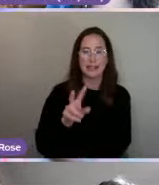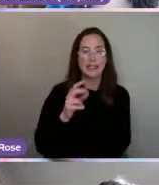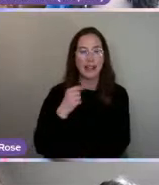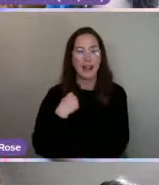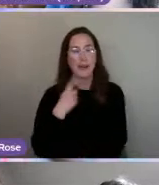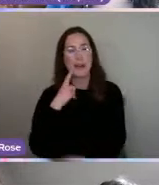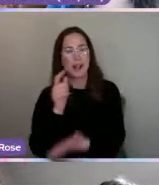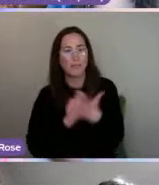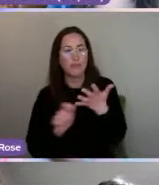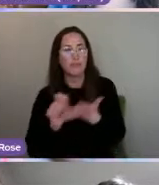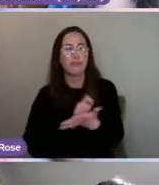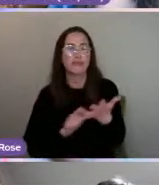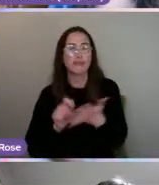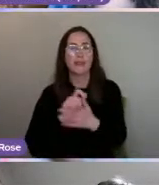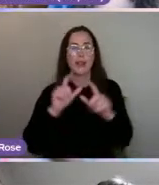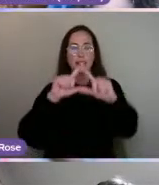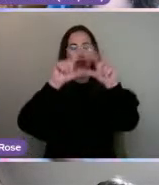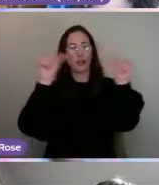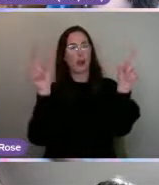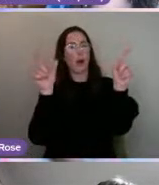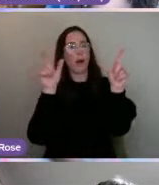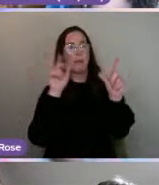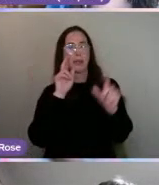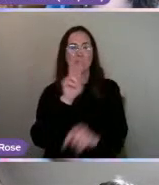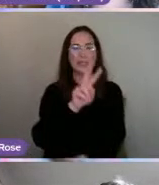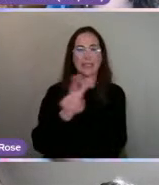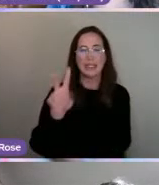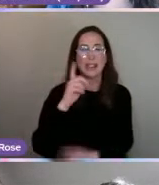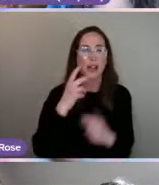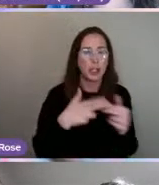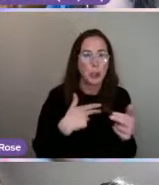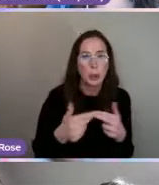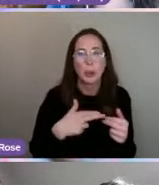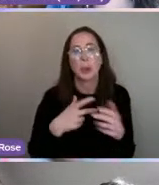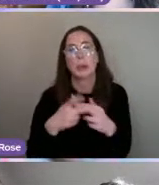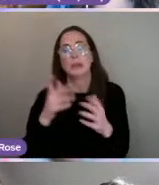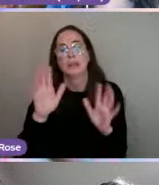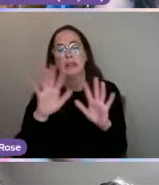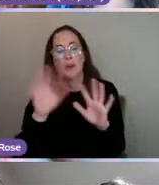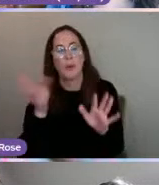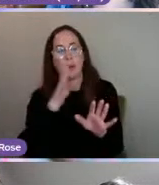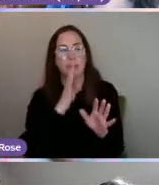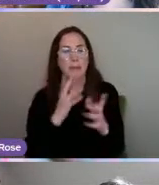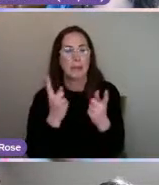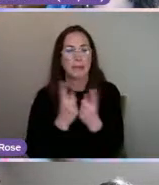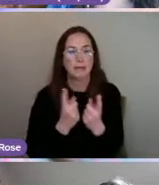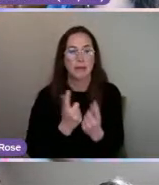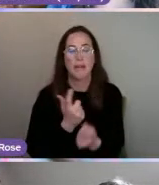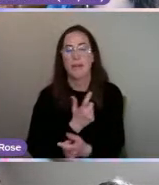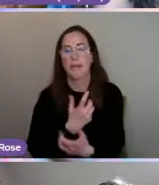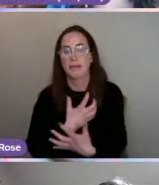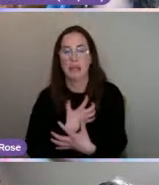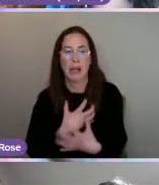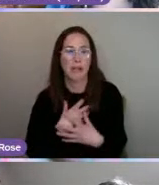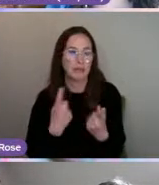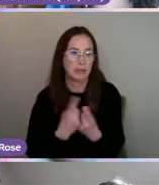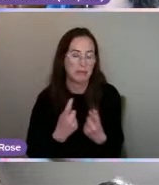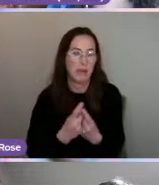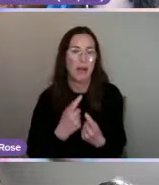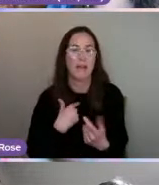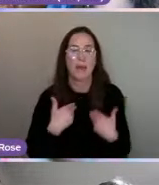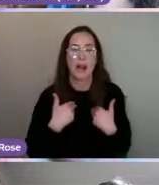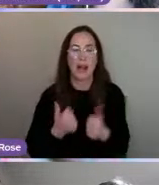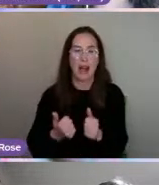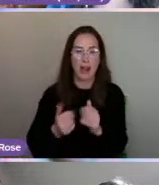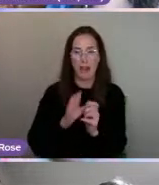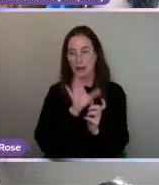I produced it. The top part is all the news and all the sad, scary things and my health to the right of